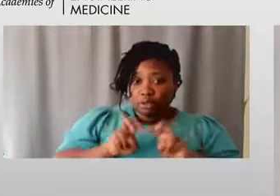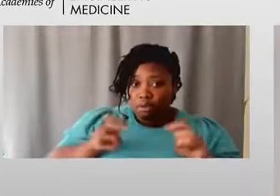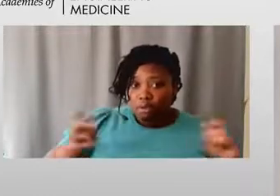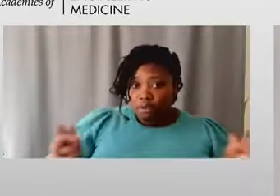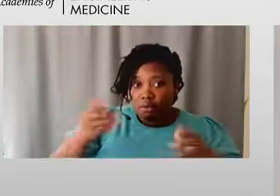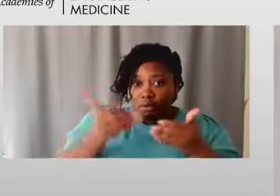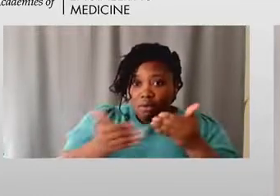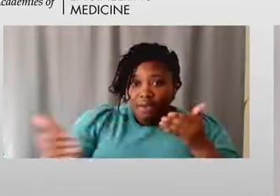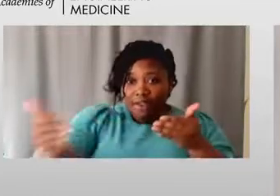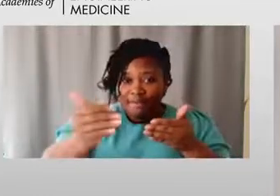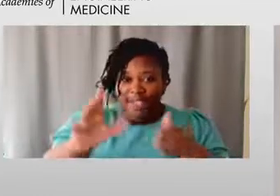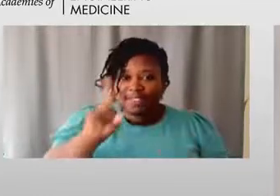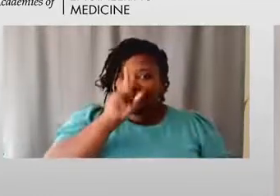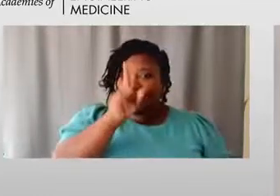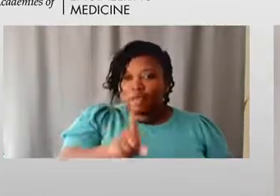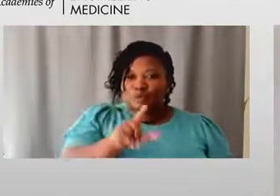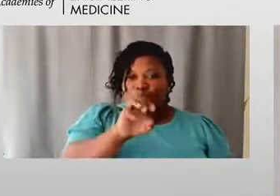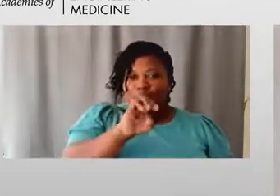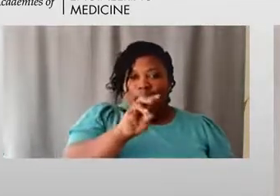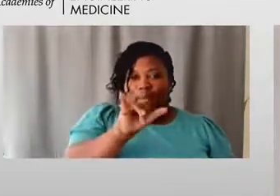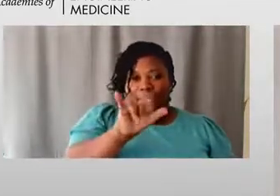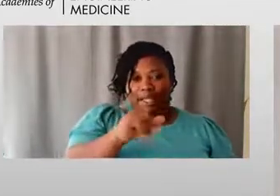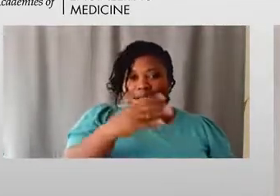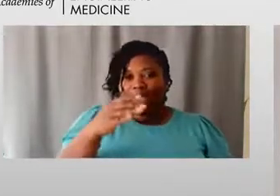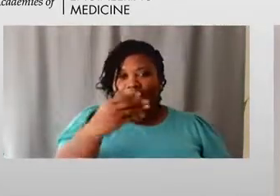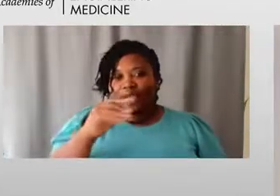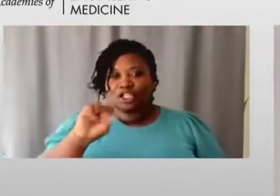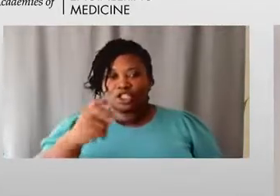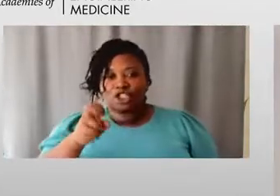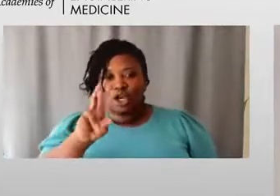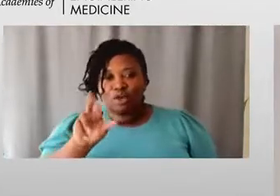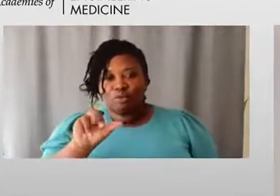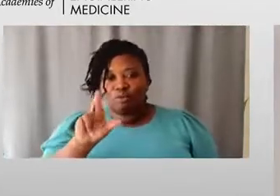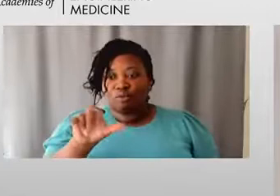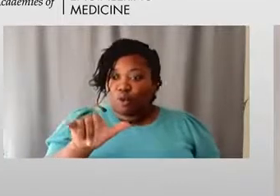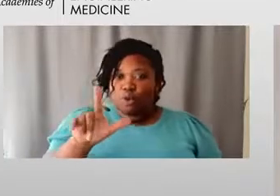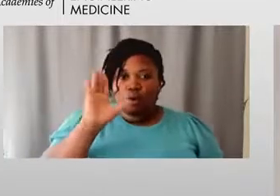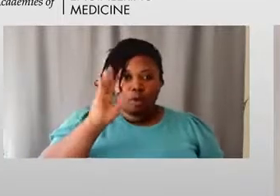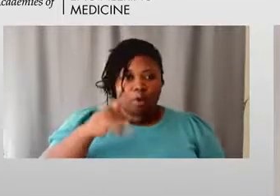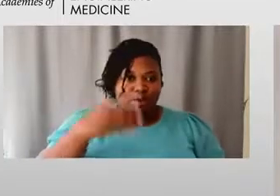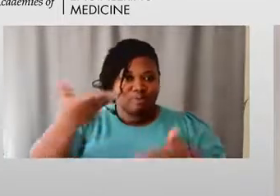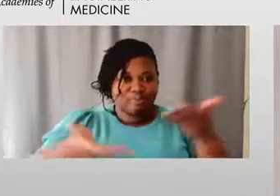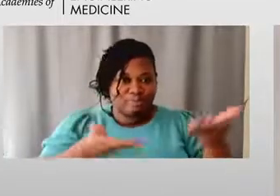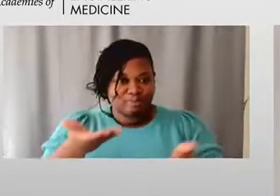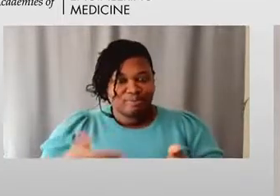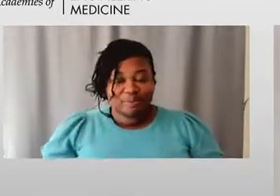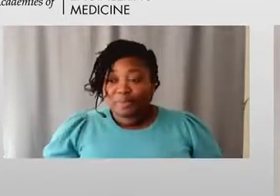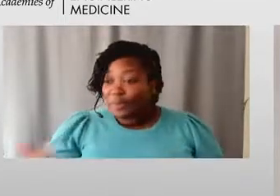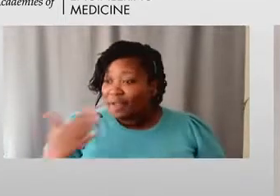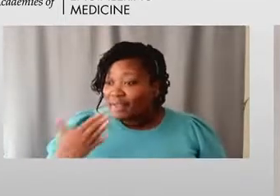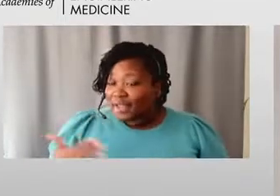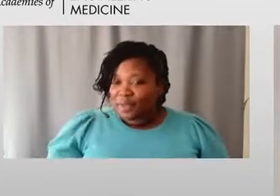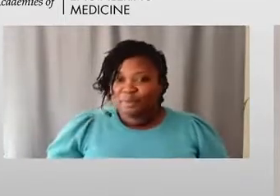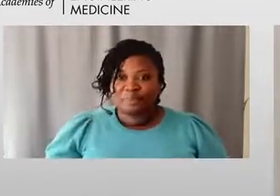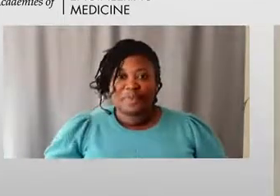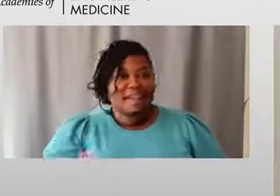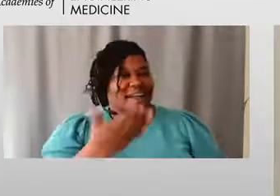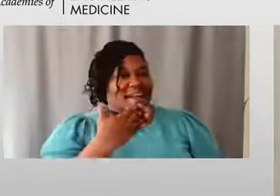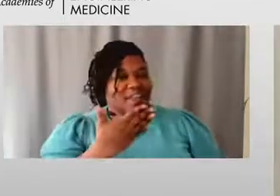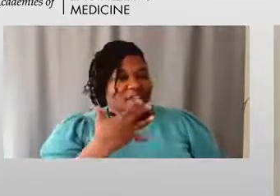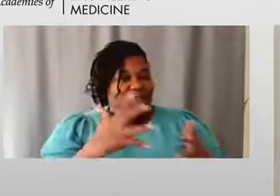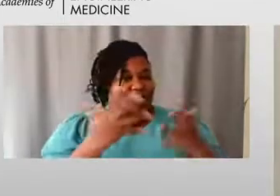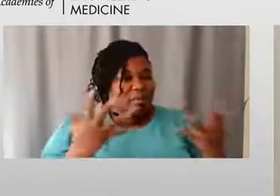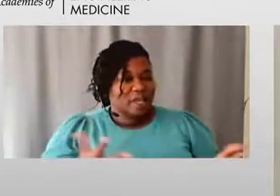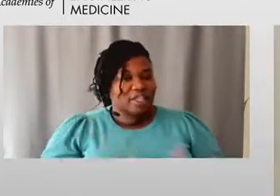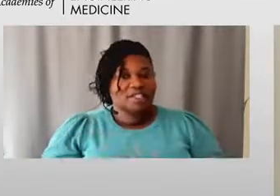sure that Emily and Cheryl will introduce them. Thank you. Great. Thank you so much,